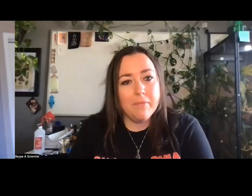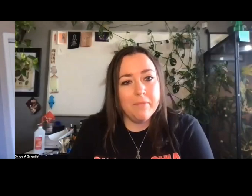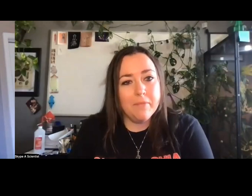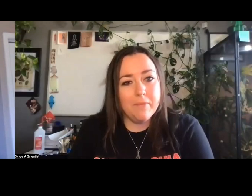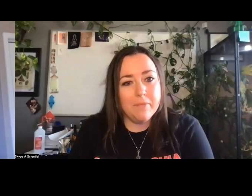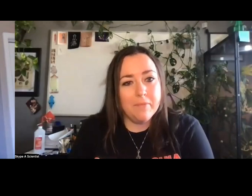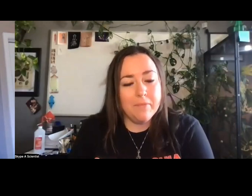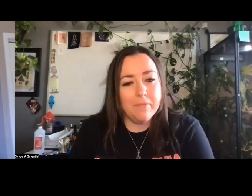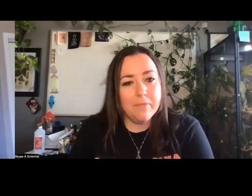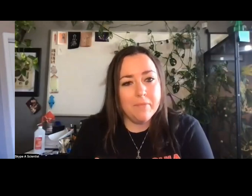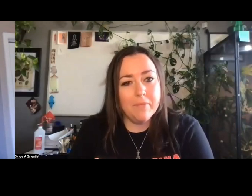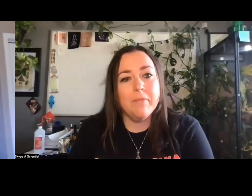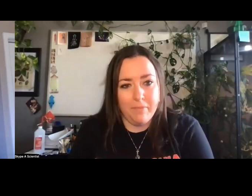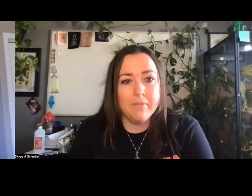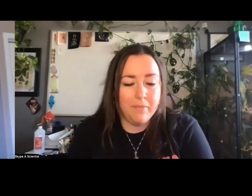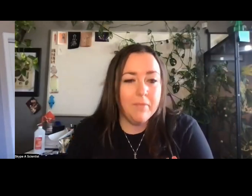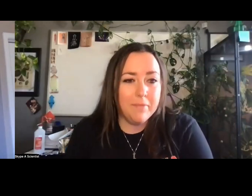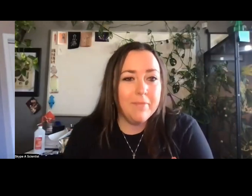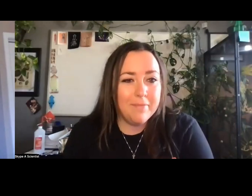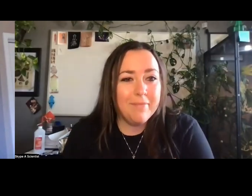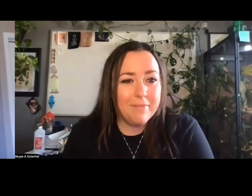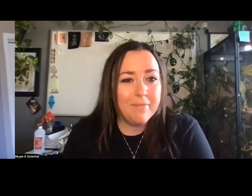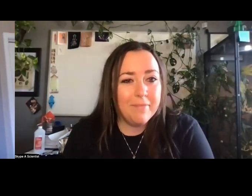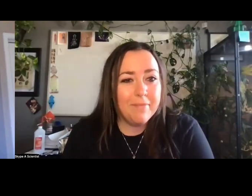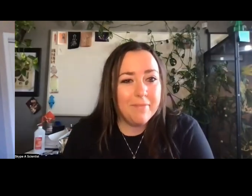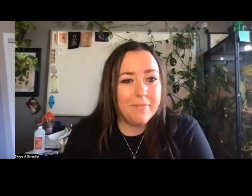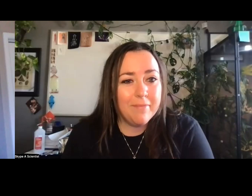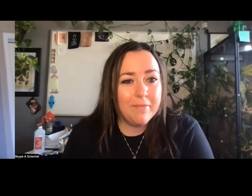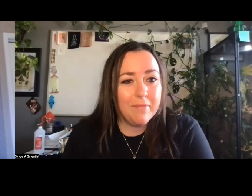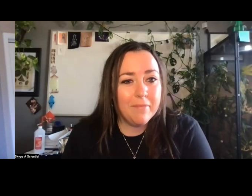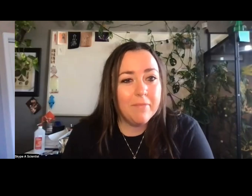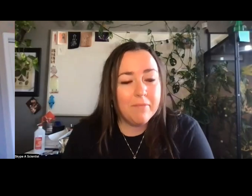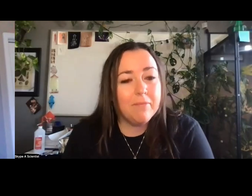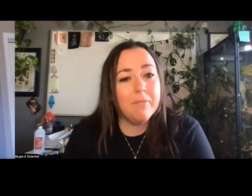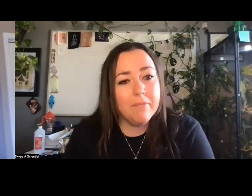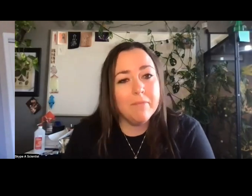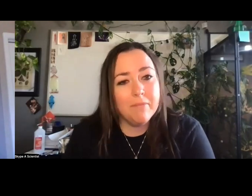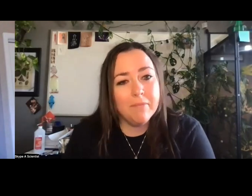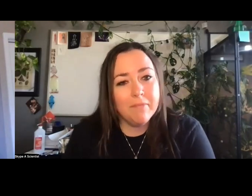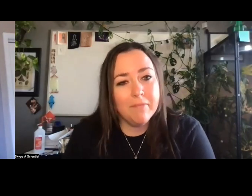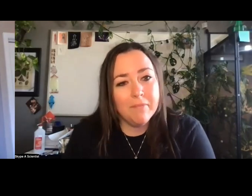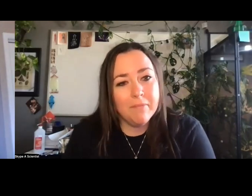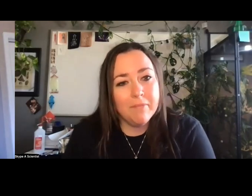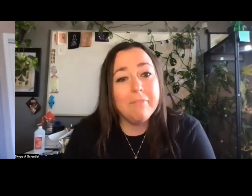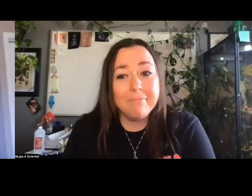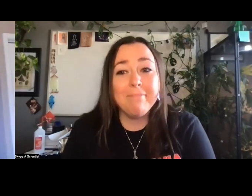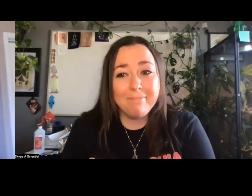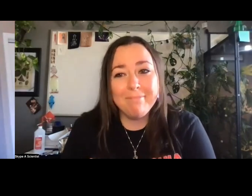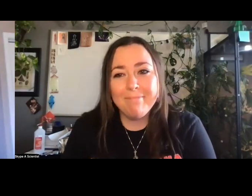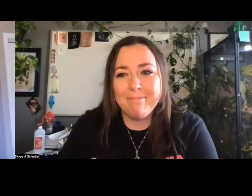Like you see bears or deer with the tracking collars. do that with smaller mammals, like little pygmy rabbits that weigh about a pound.